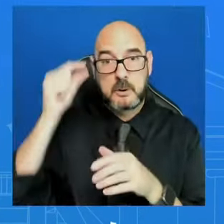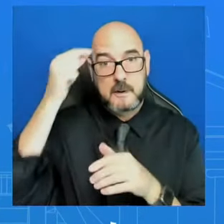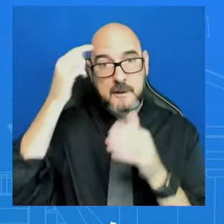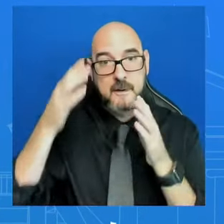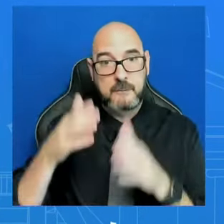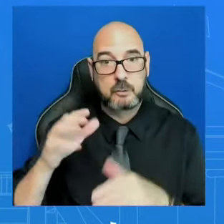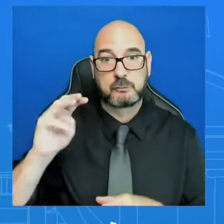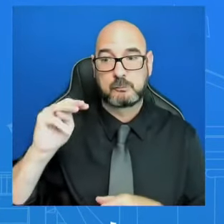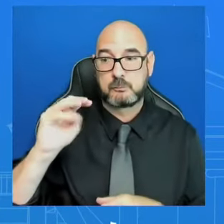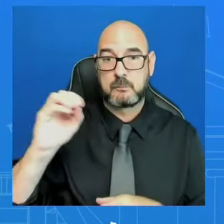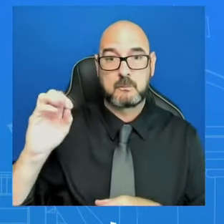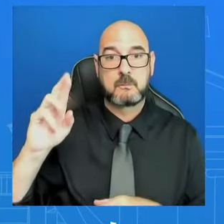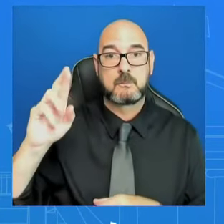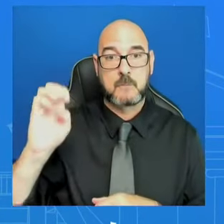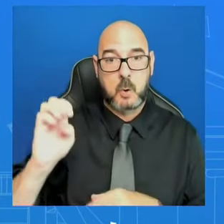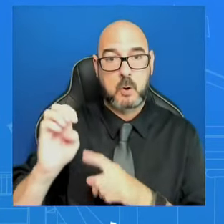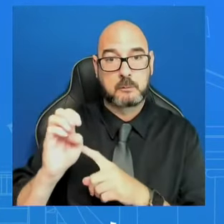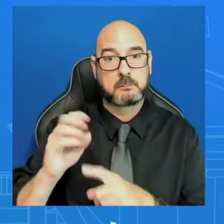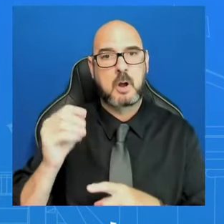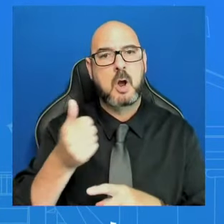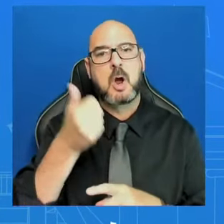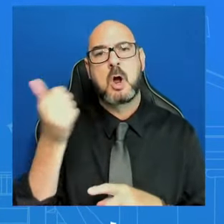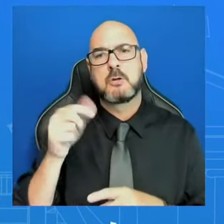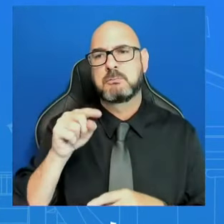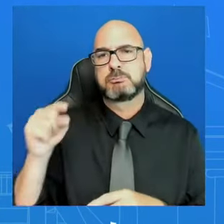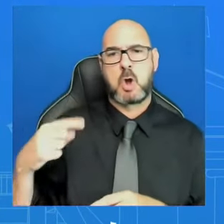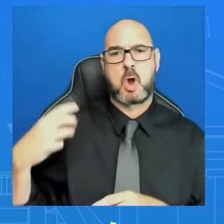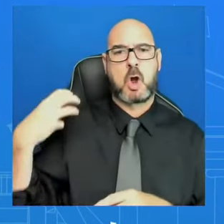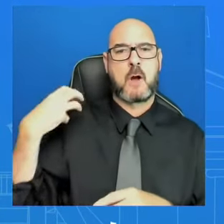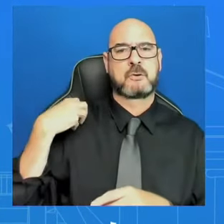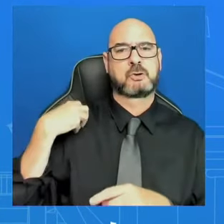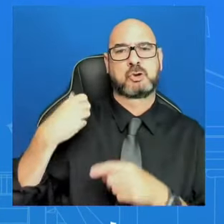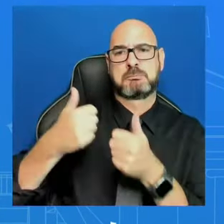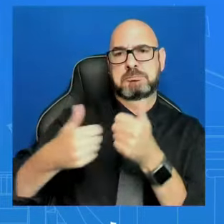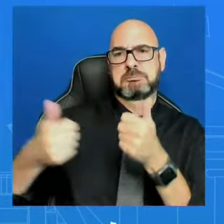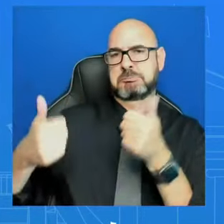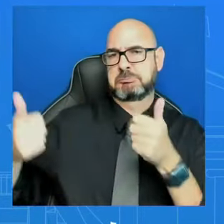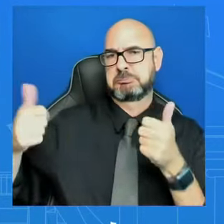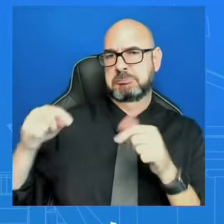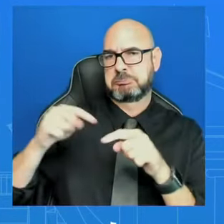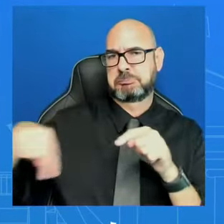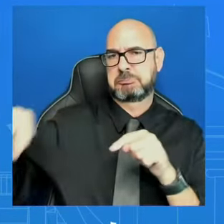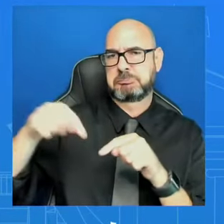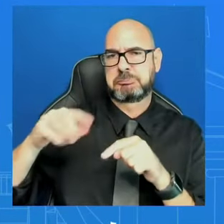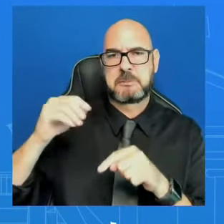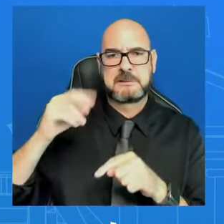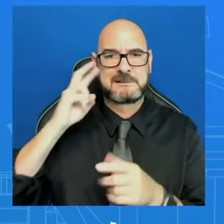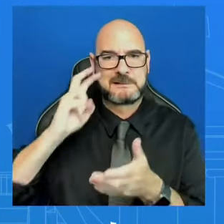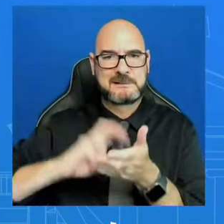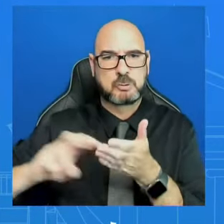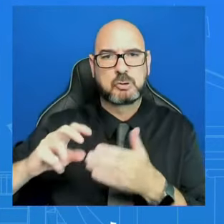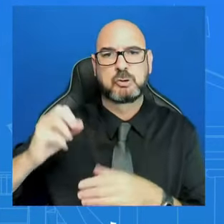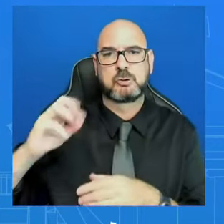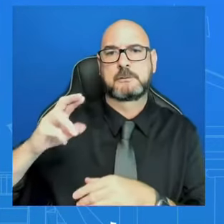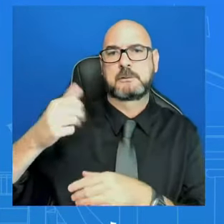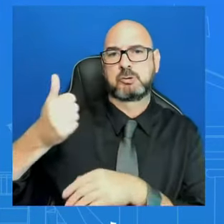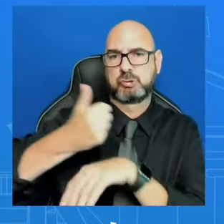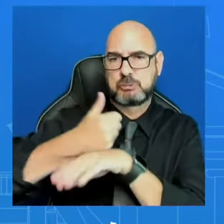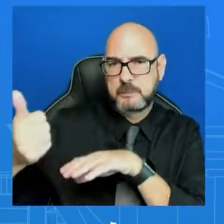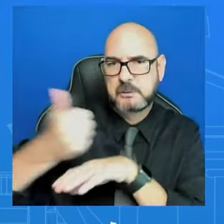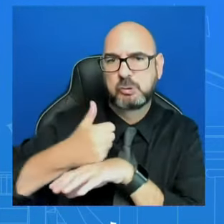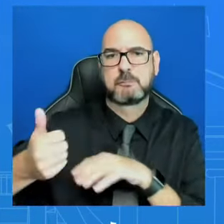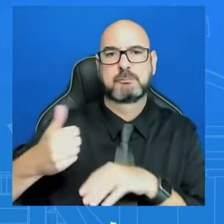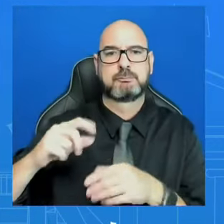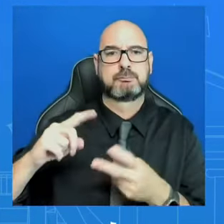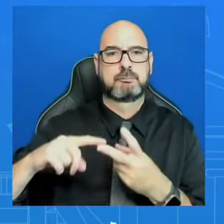elected officials. He'll also be joined by Secretary of Transportation Pete Buttigieg. As we all know, six